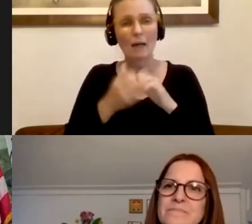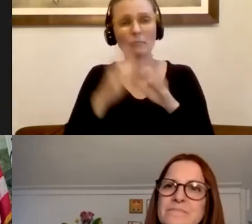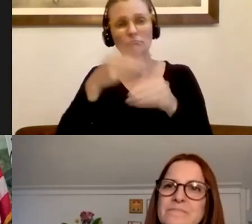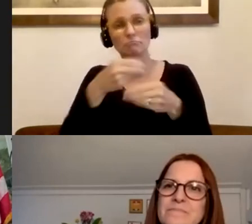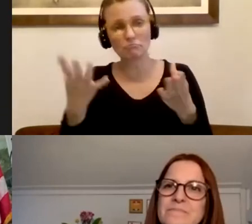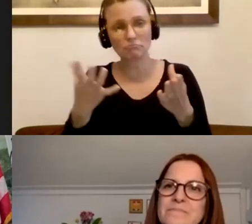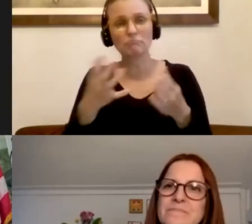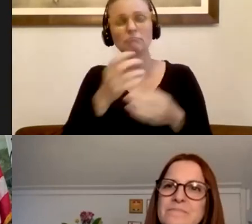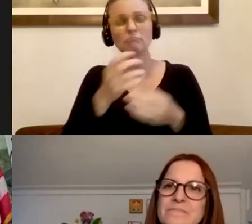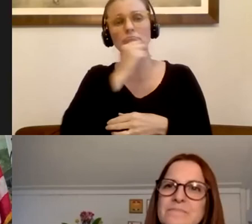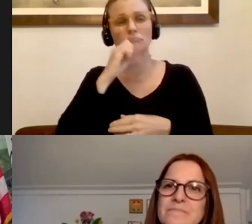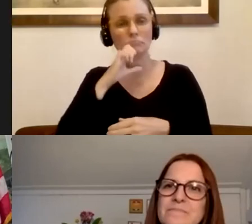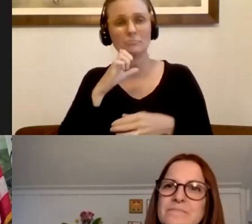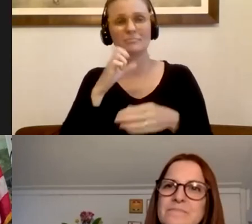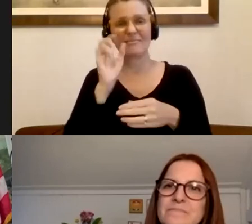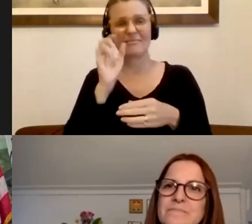is quarantined?